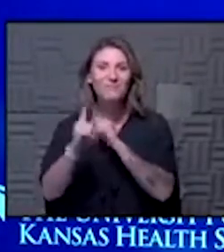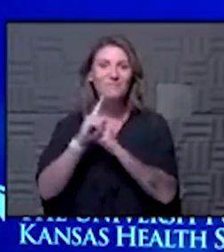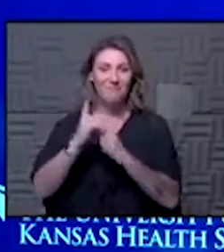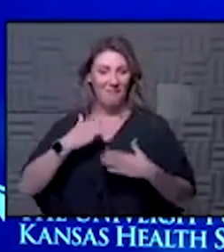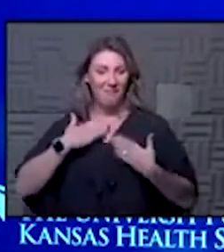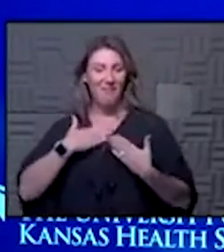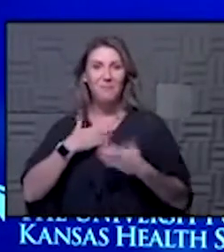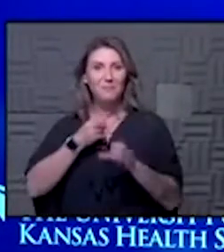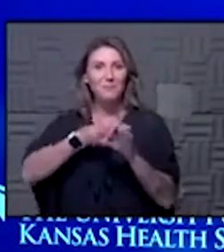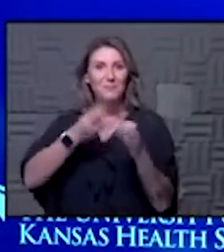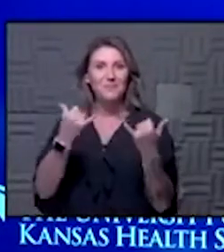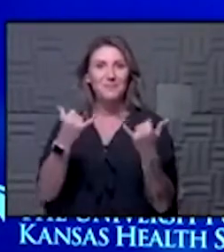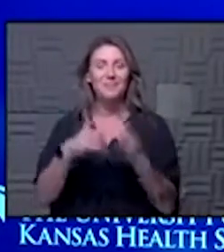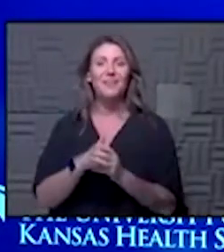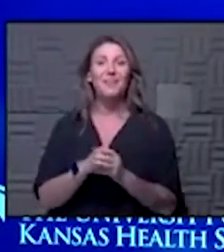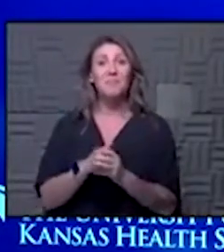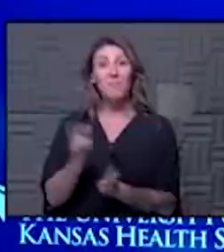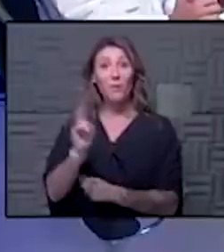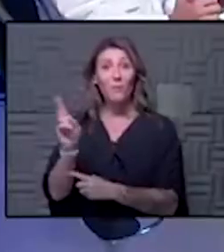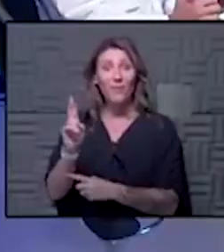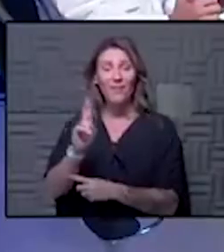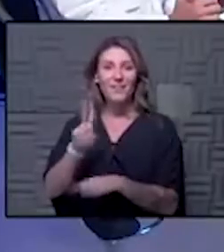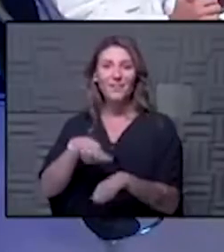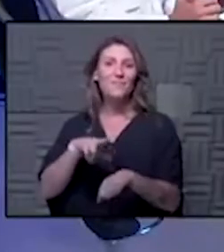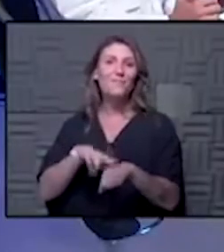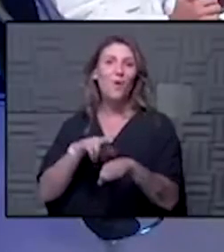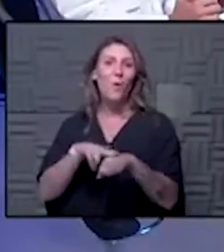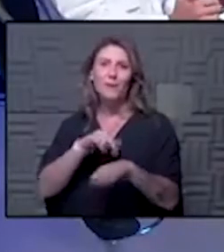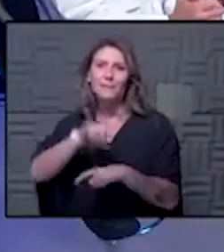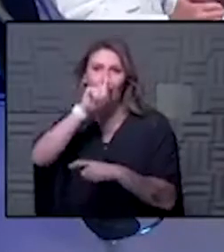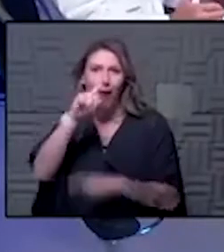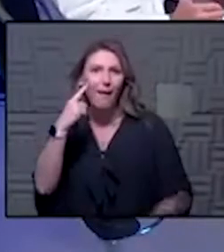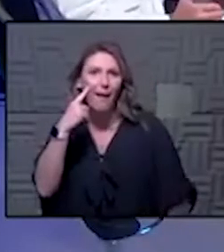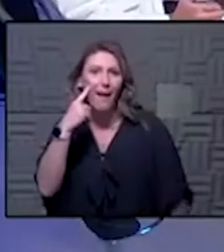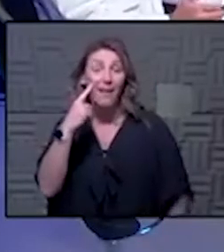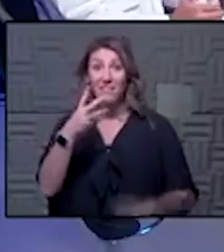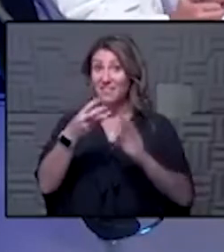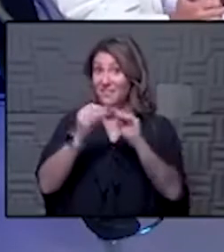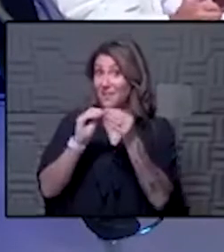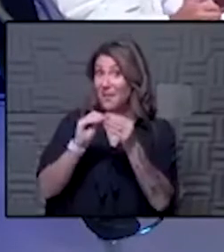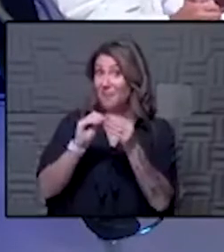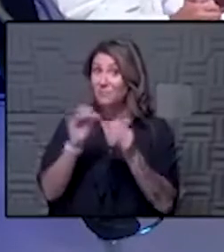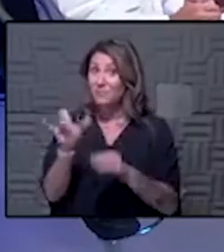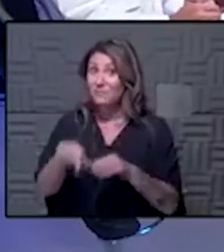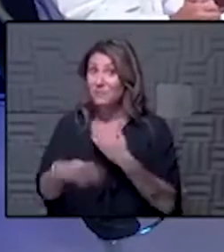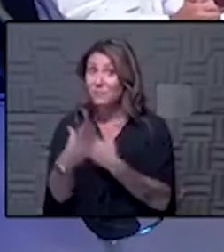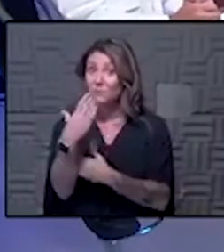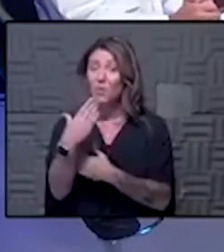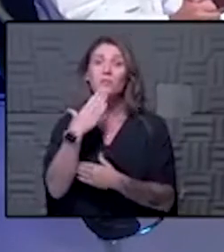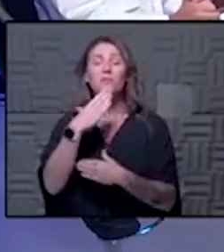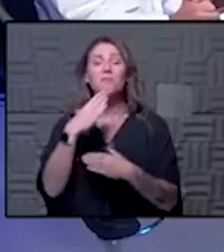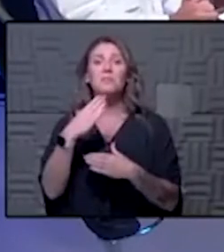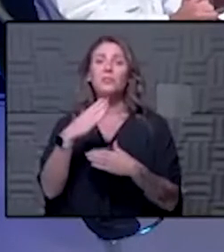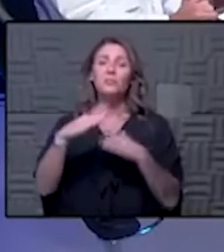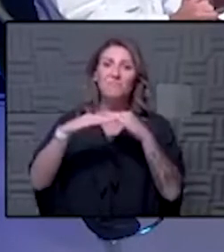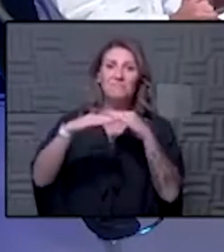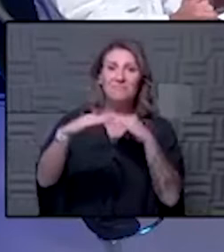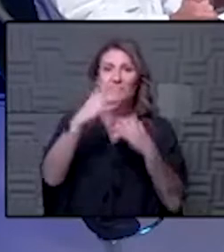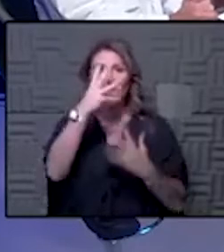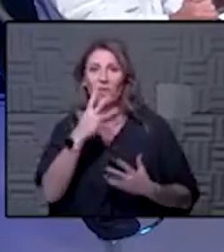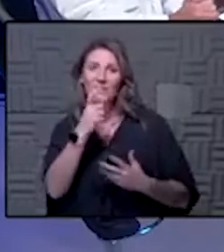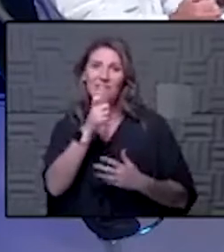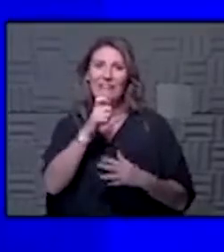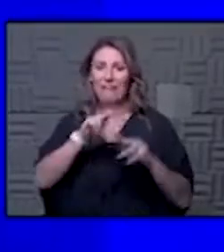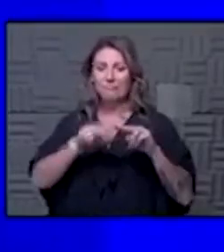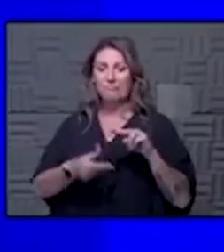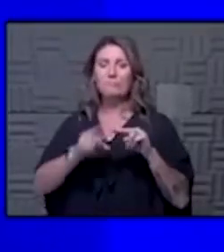to be with you here today. On my right of course is Hawkeye. Hawkeye, what are the numbers like this morning? They're holding steady unfortunately not